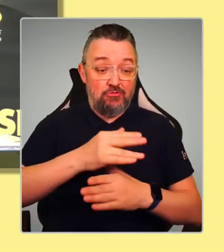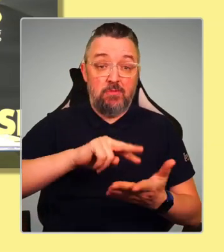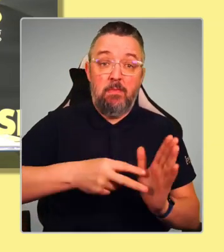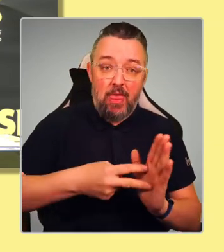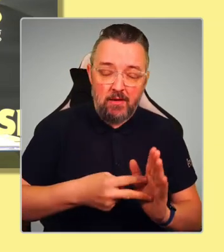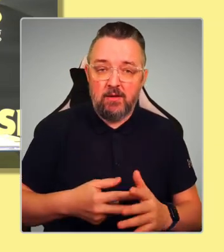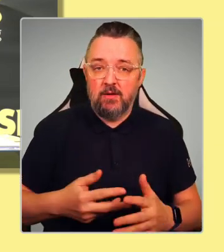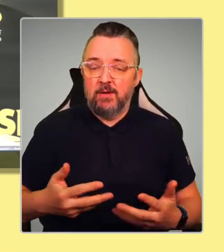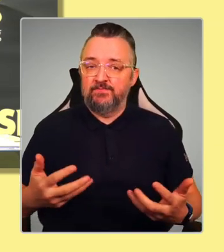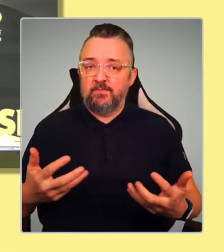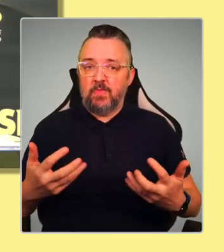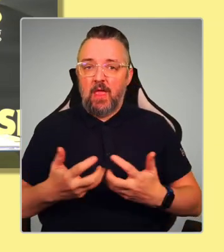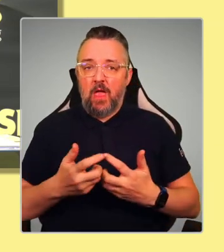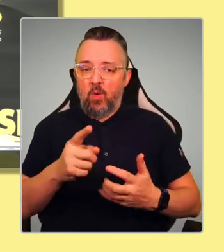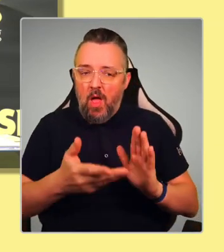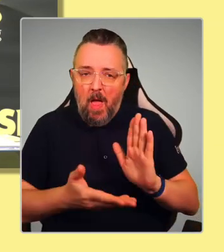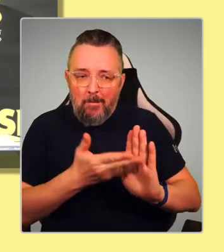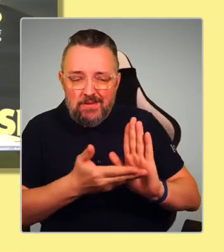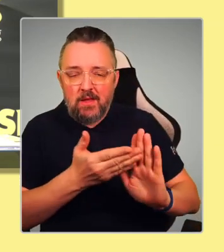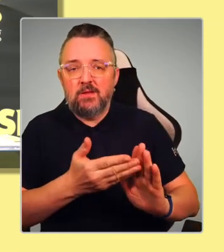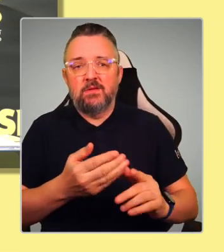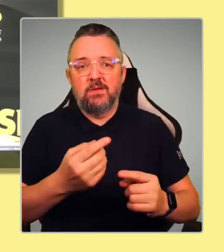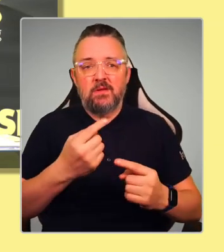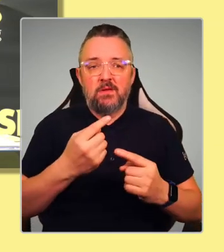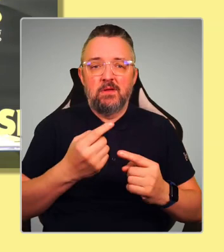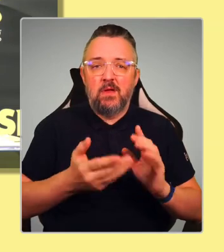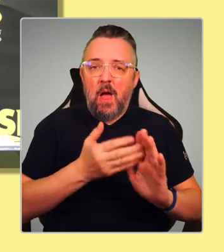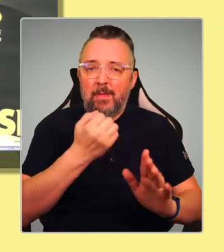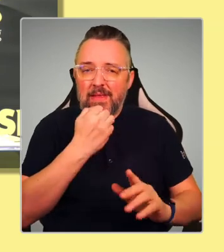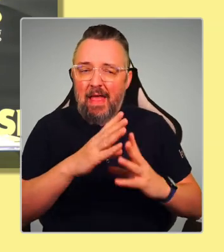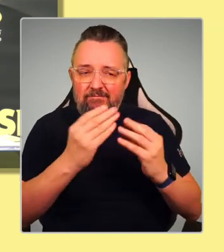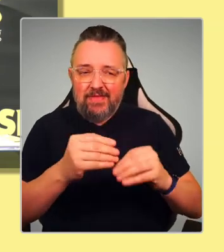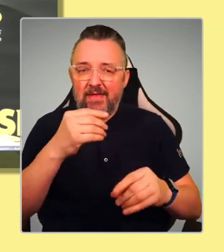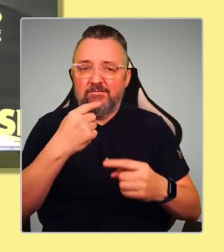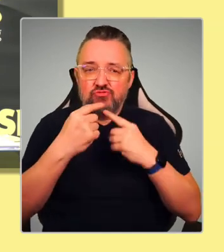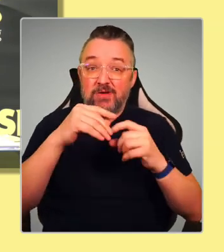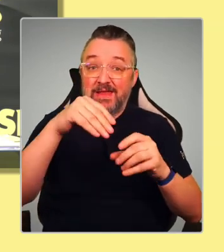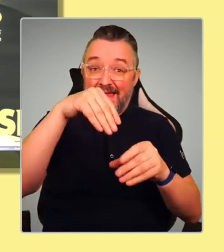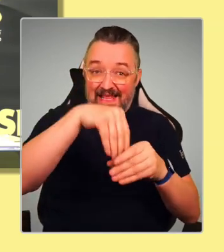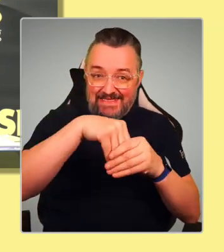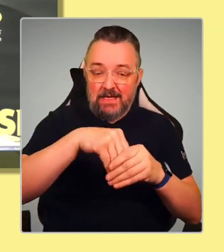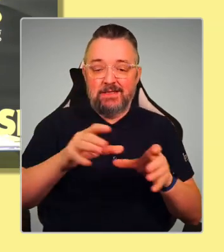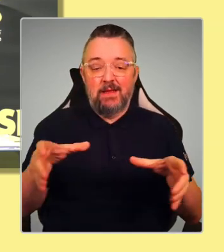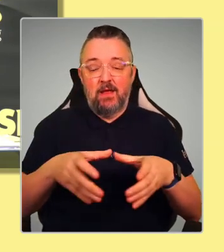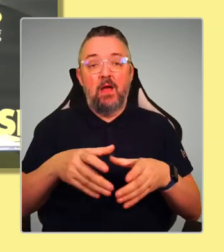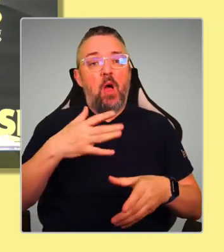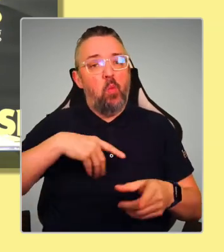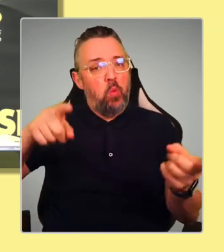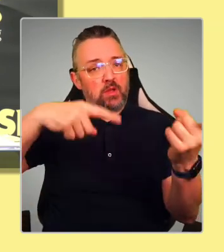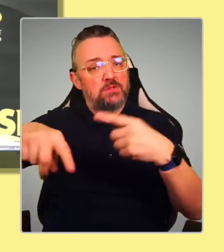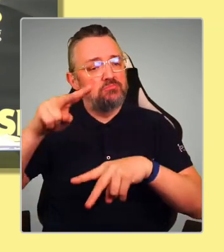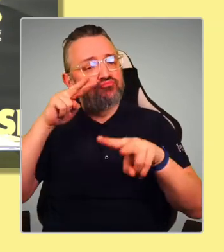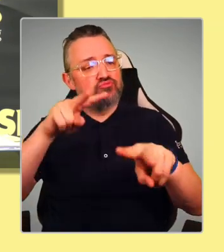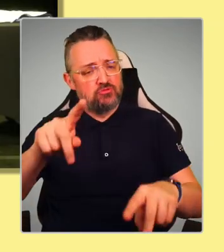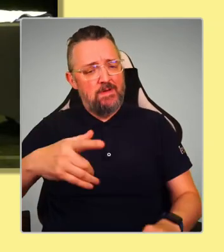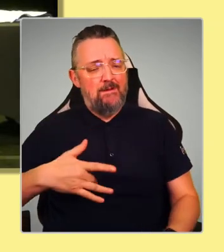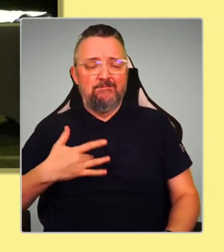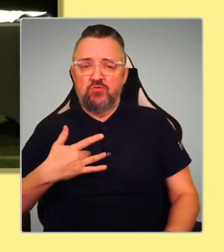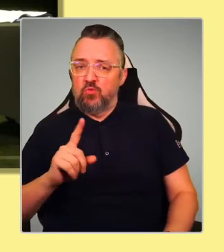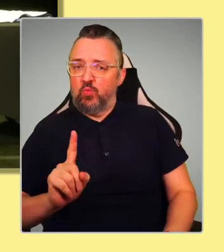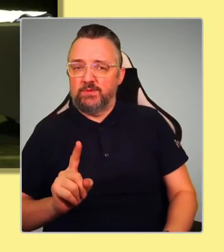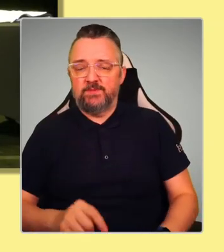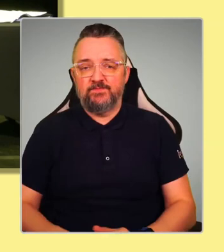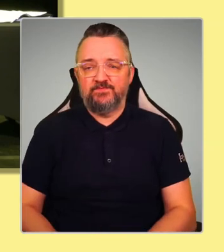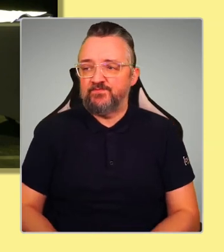update the things that we do inside the party. So I'd love it if people would go and have a look at that and tell me what they think about that. Thank you. Thanks very